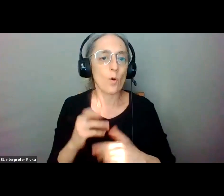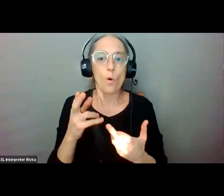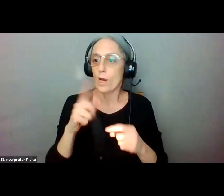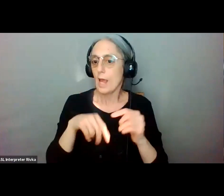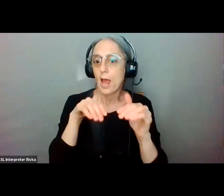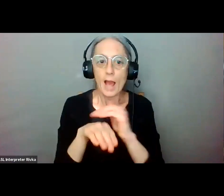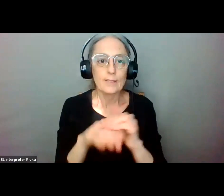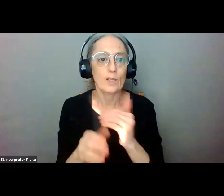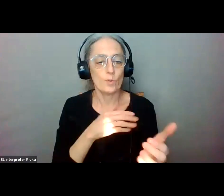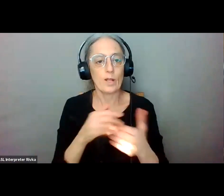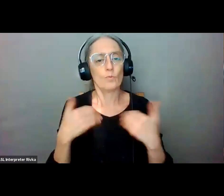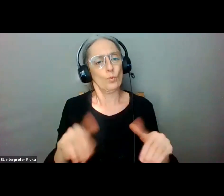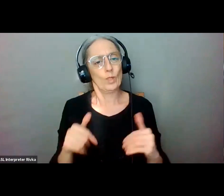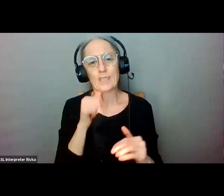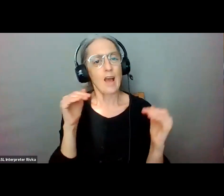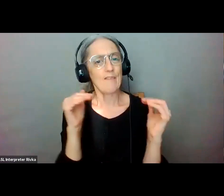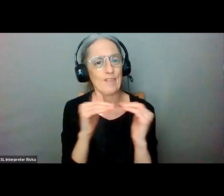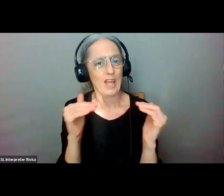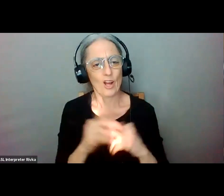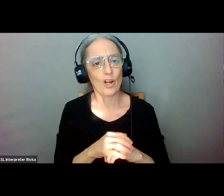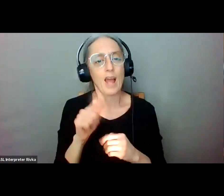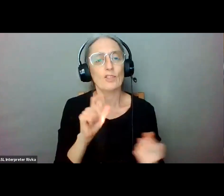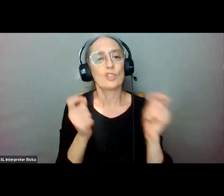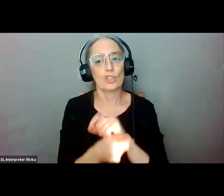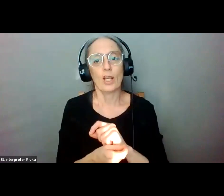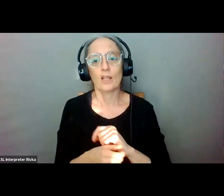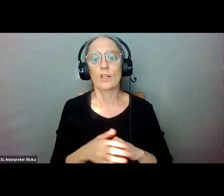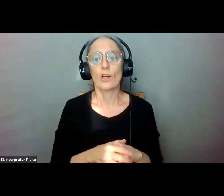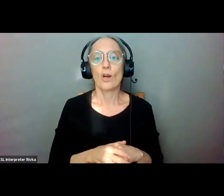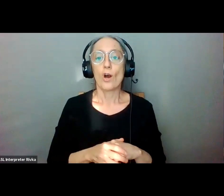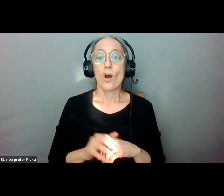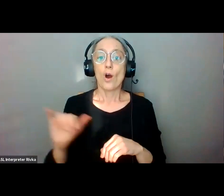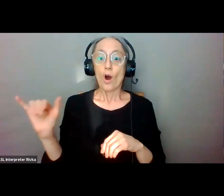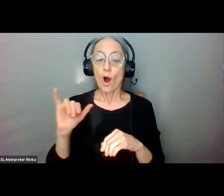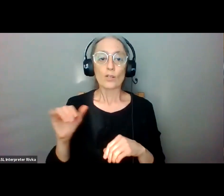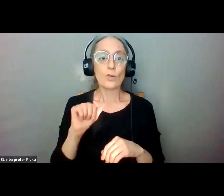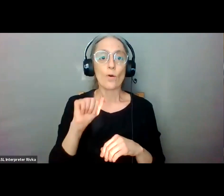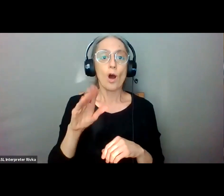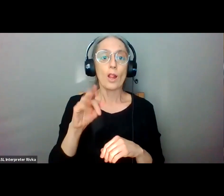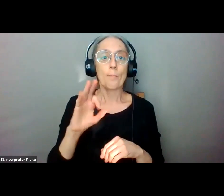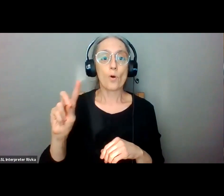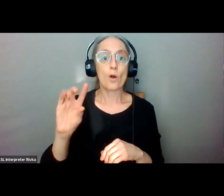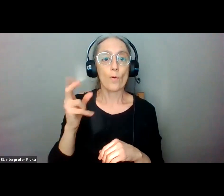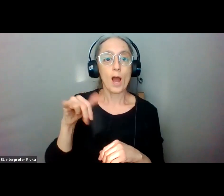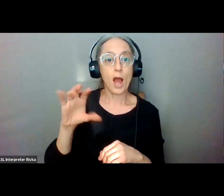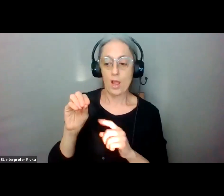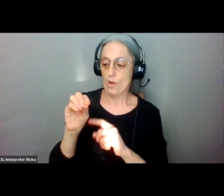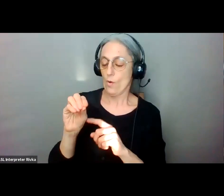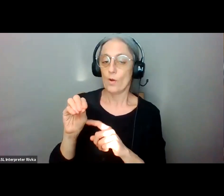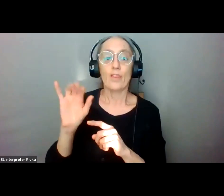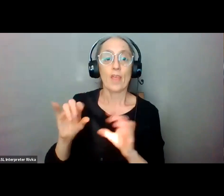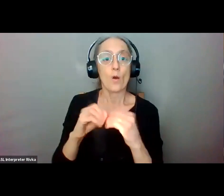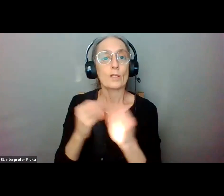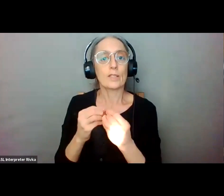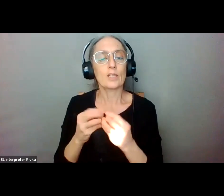was that's what has to change uh the other thing that all aboard ohio is is pushing for in the future is that we want to see a dedicated